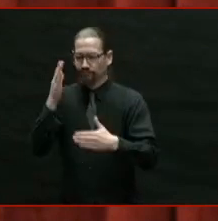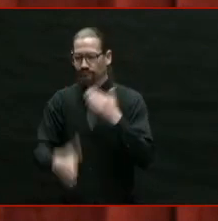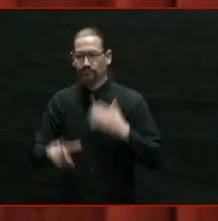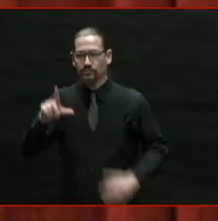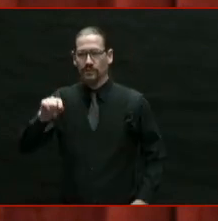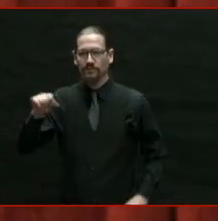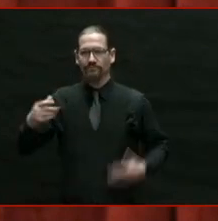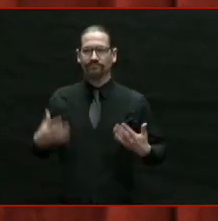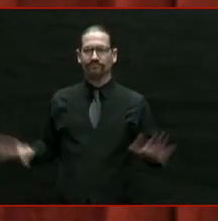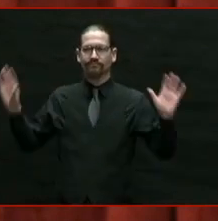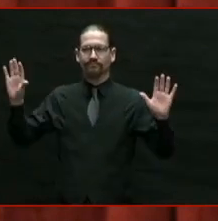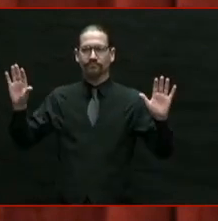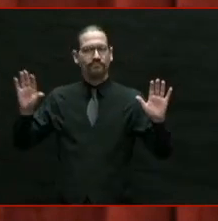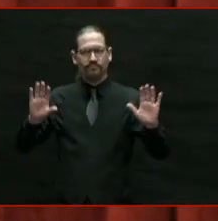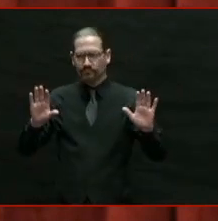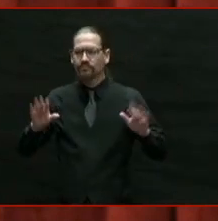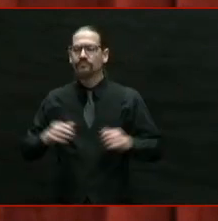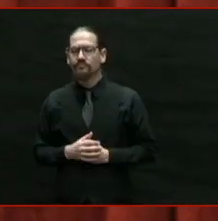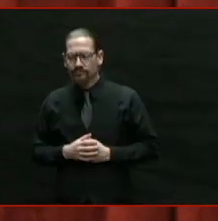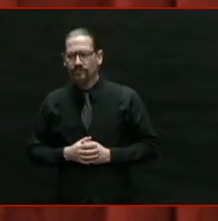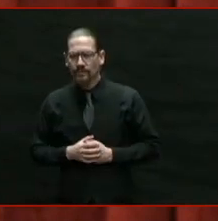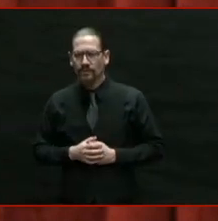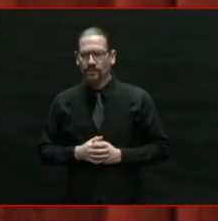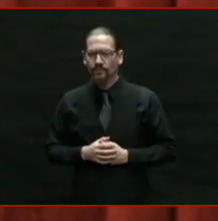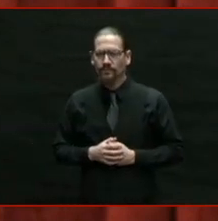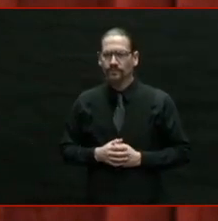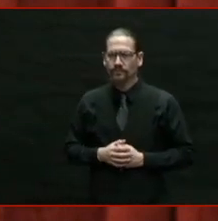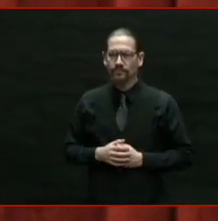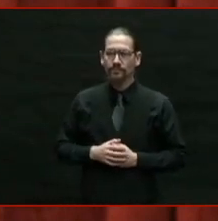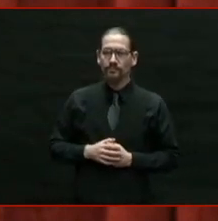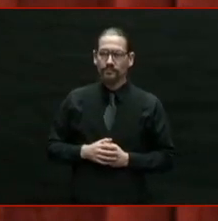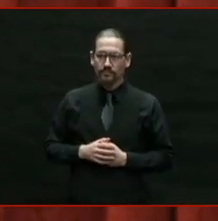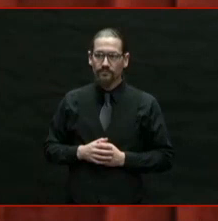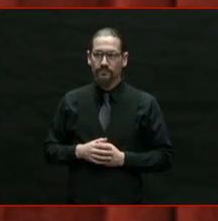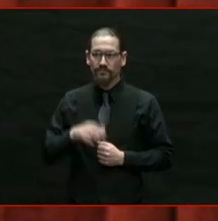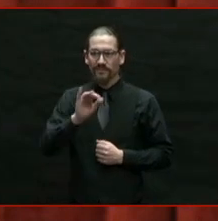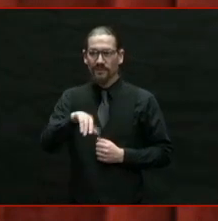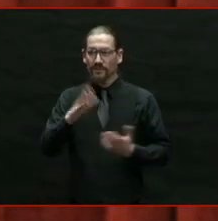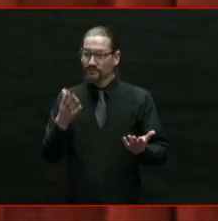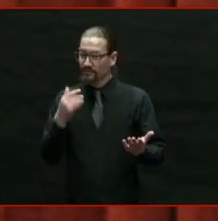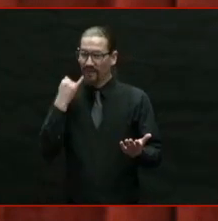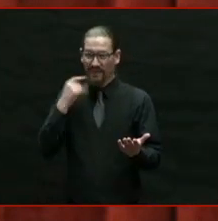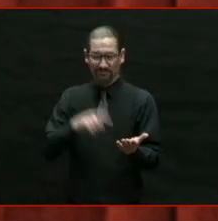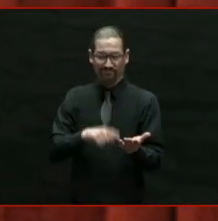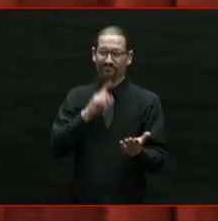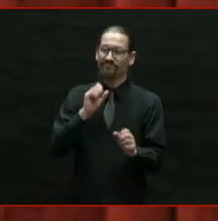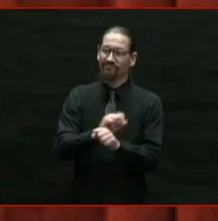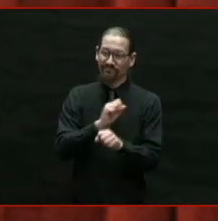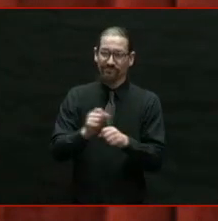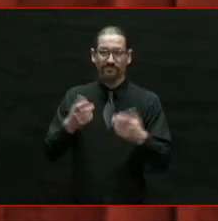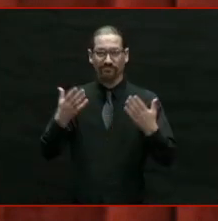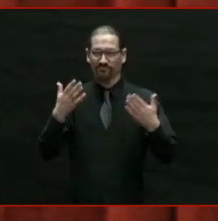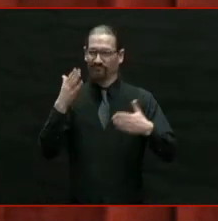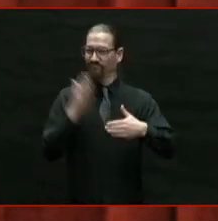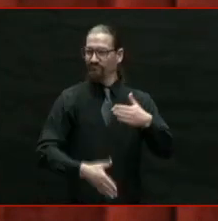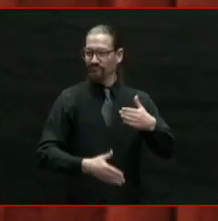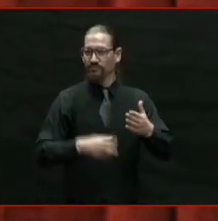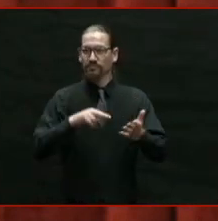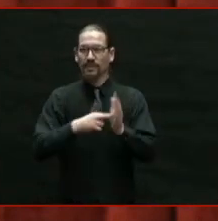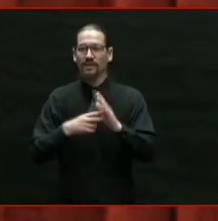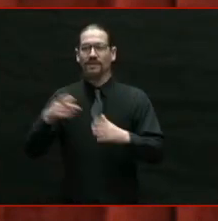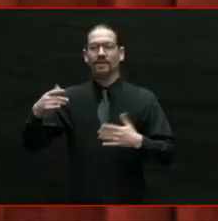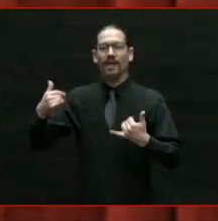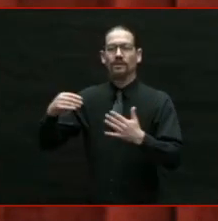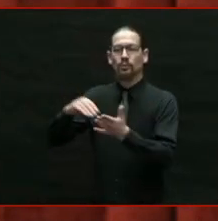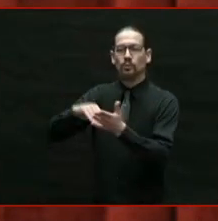It was going to go away. And if that happened, we would literally be pulling the rug out from under thousands